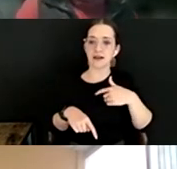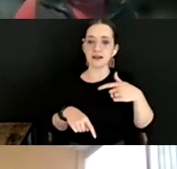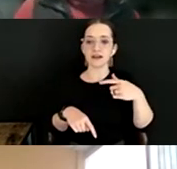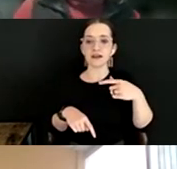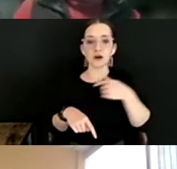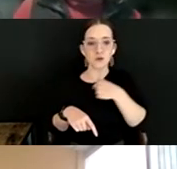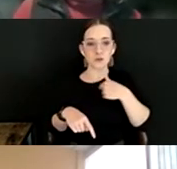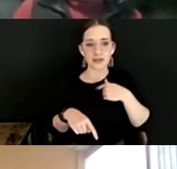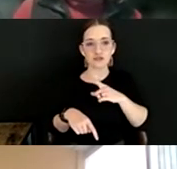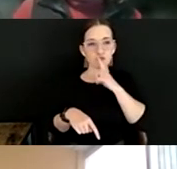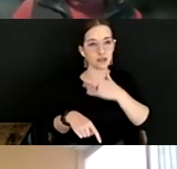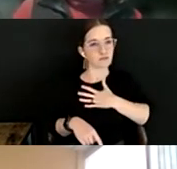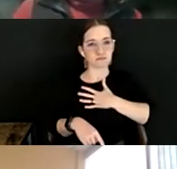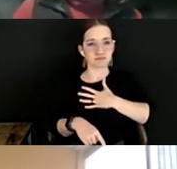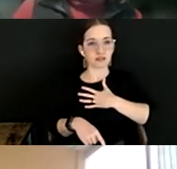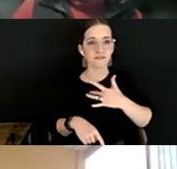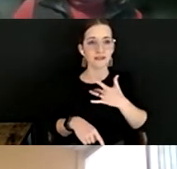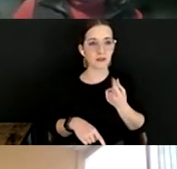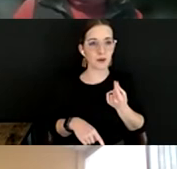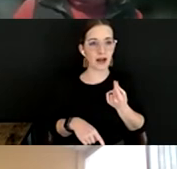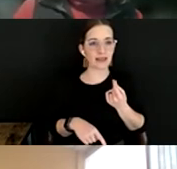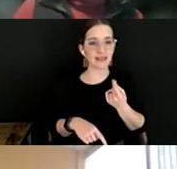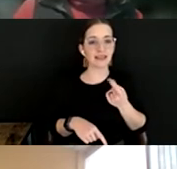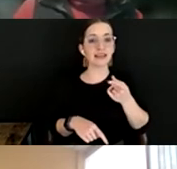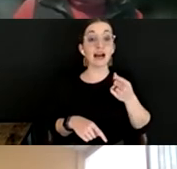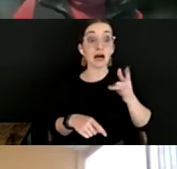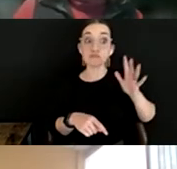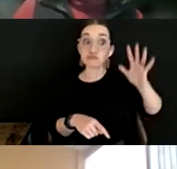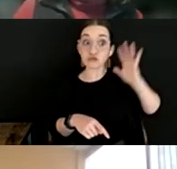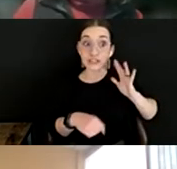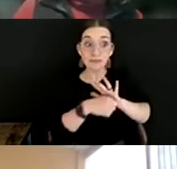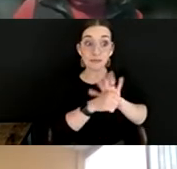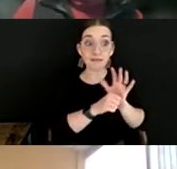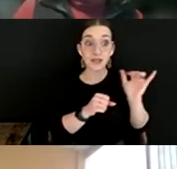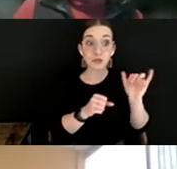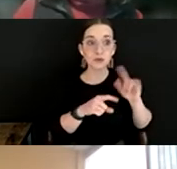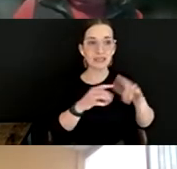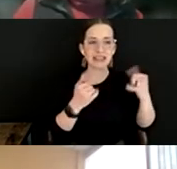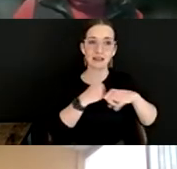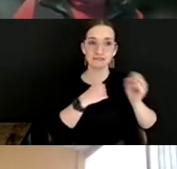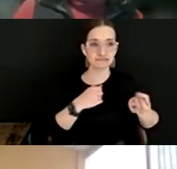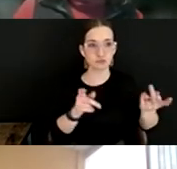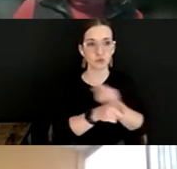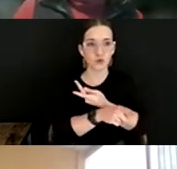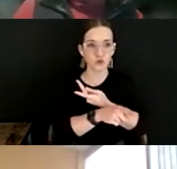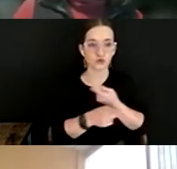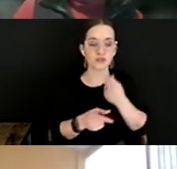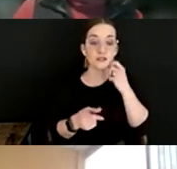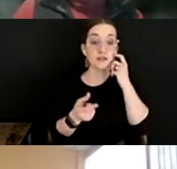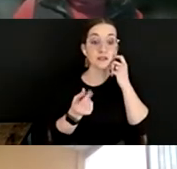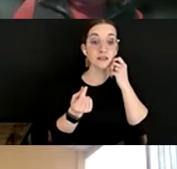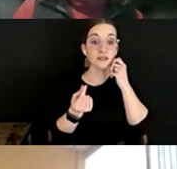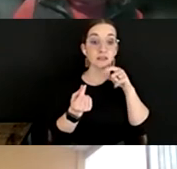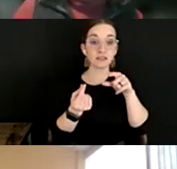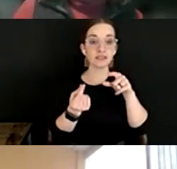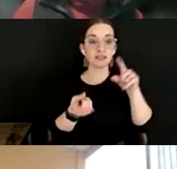acutely is a diminishing, and this was pre-pandemic, but it's exacerbated now with the pandemic is